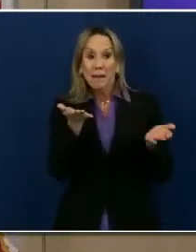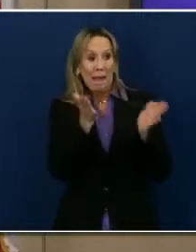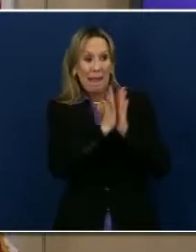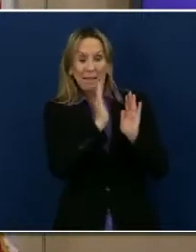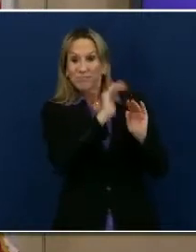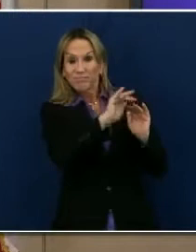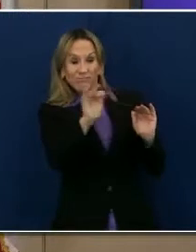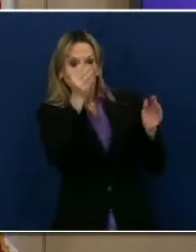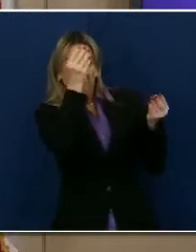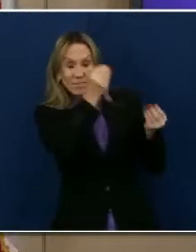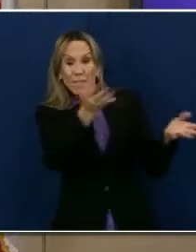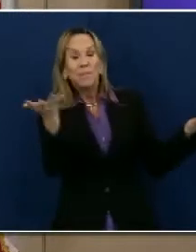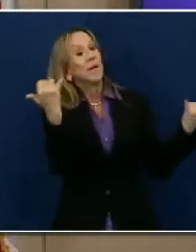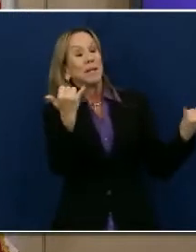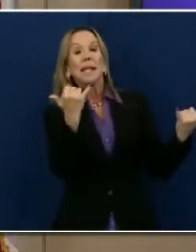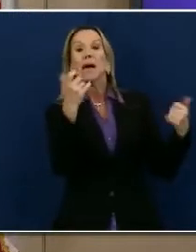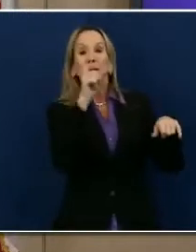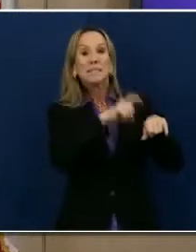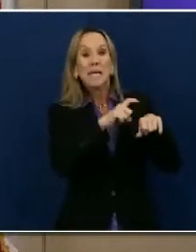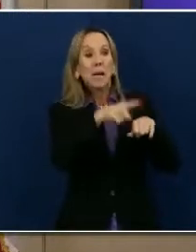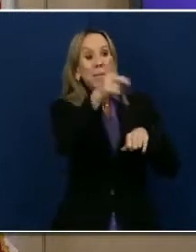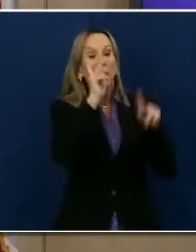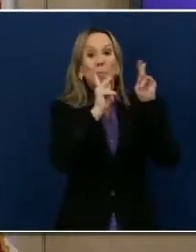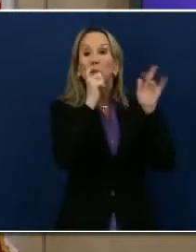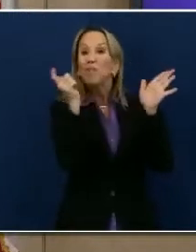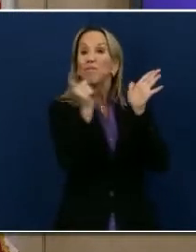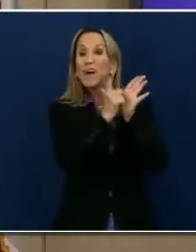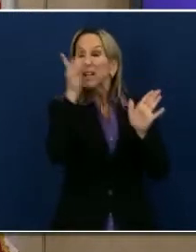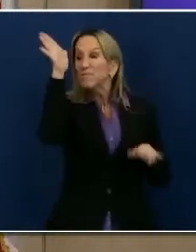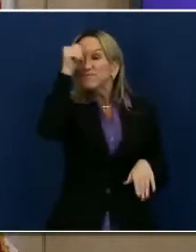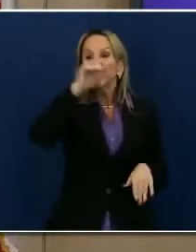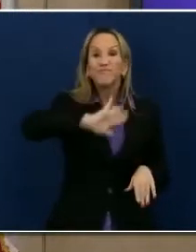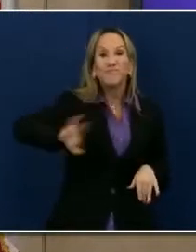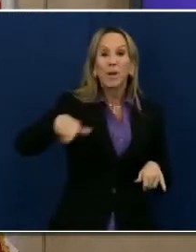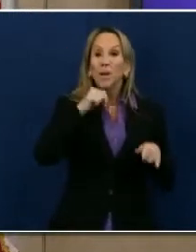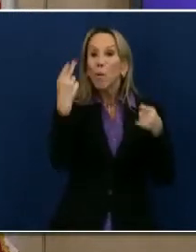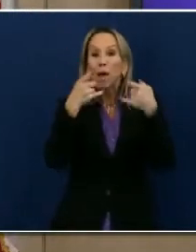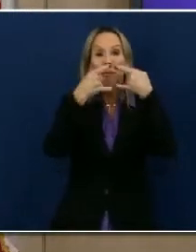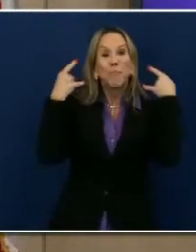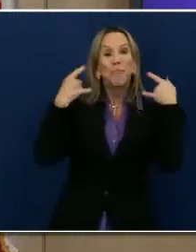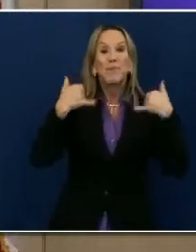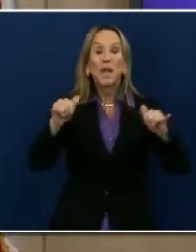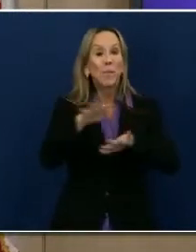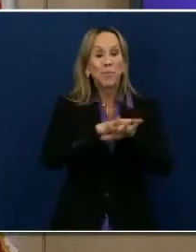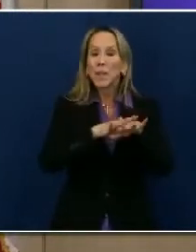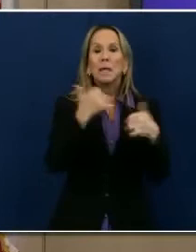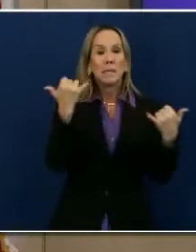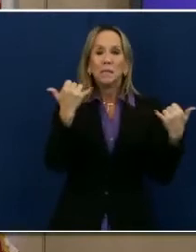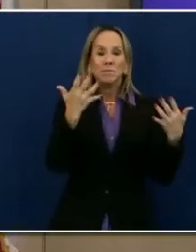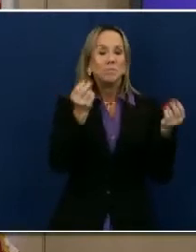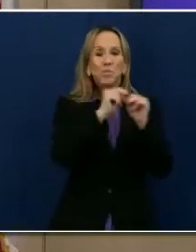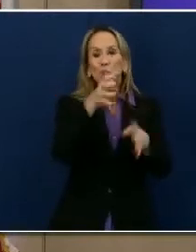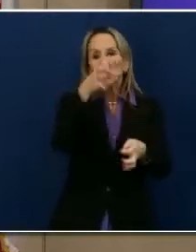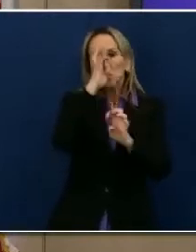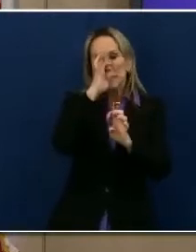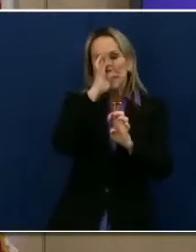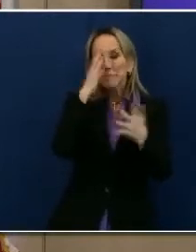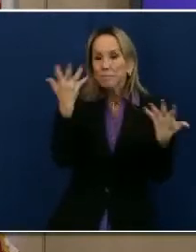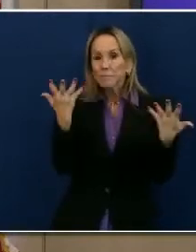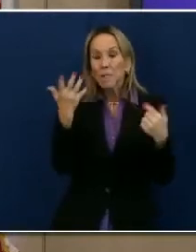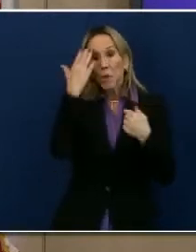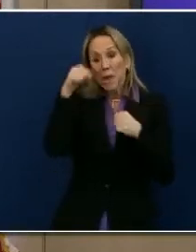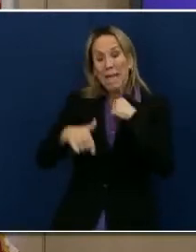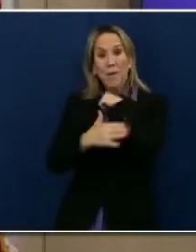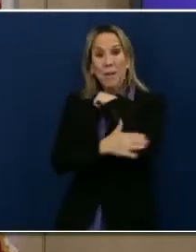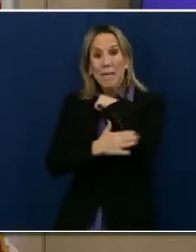efforts around egregious violators and violations of the public health order. There are only so many things that we can do as a county in terms